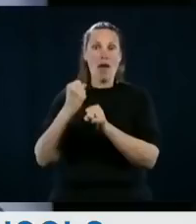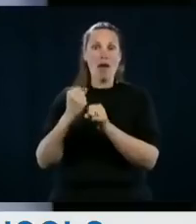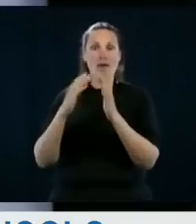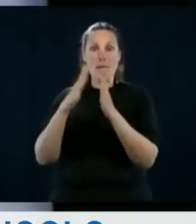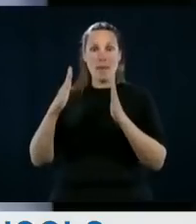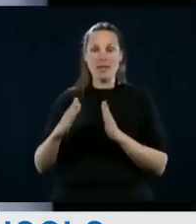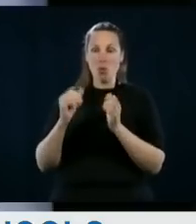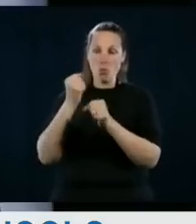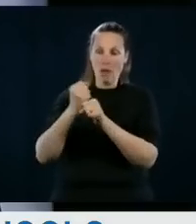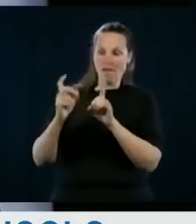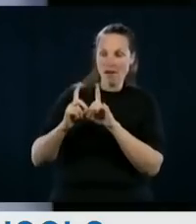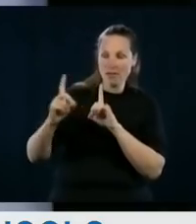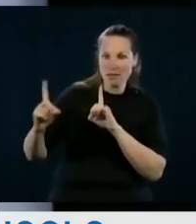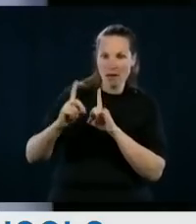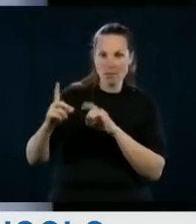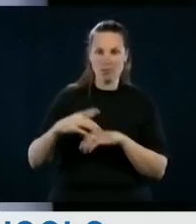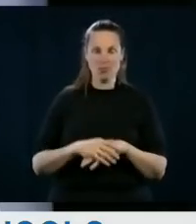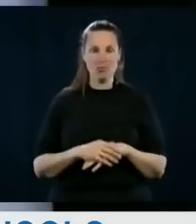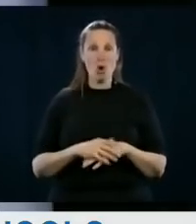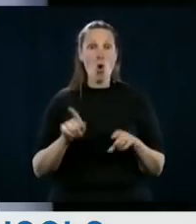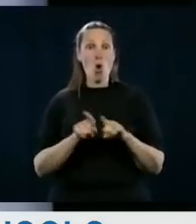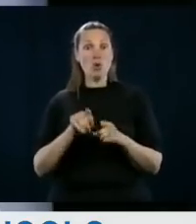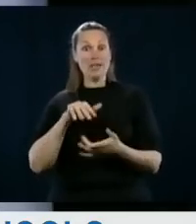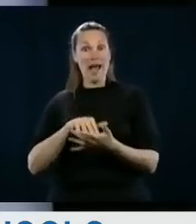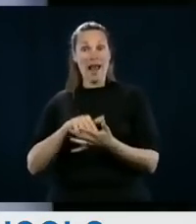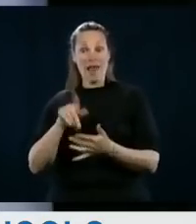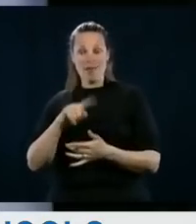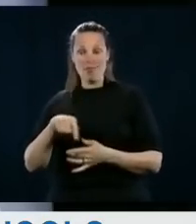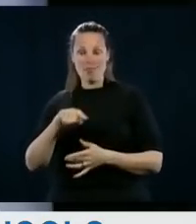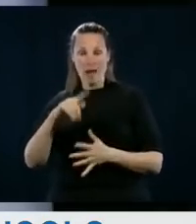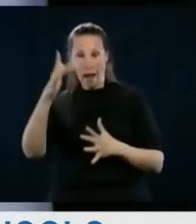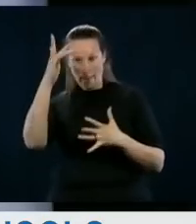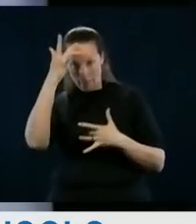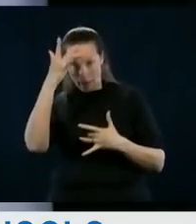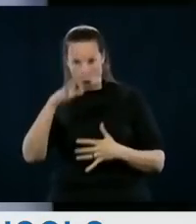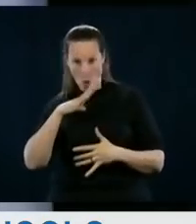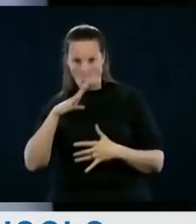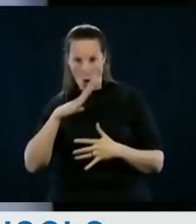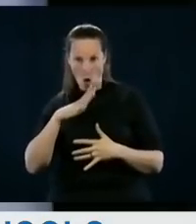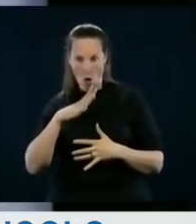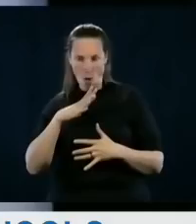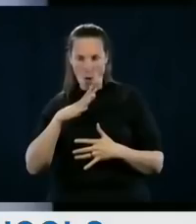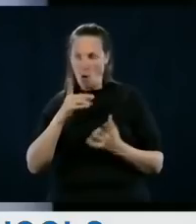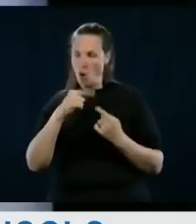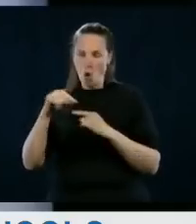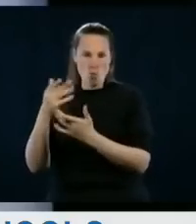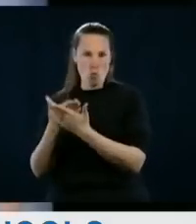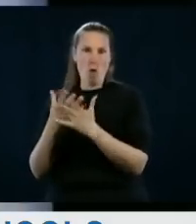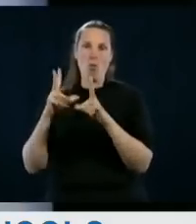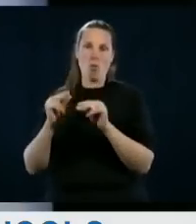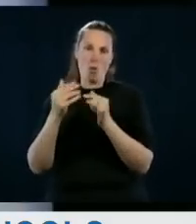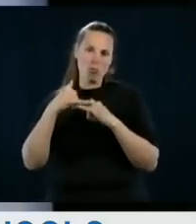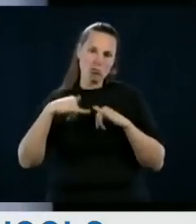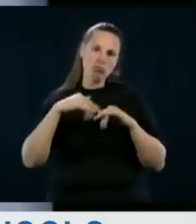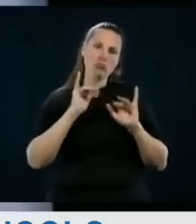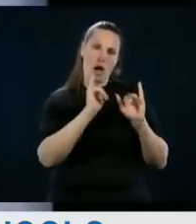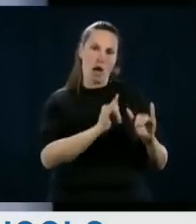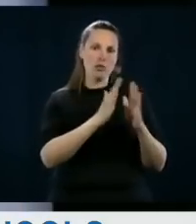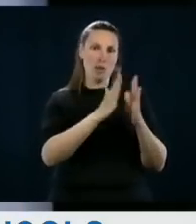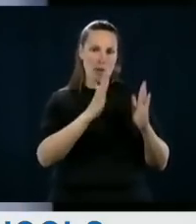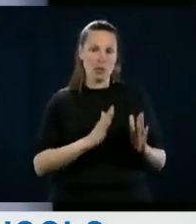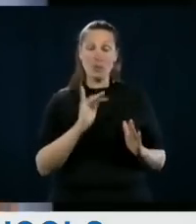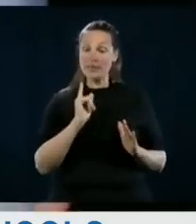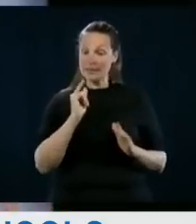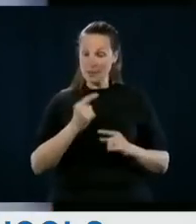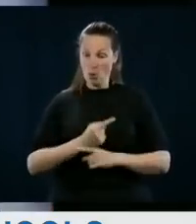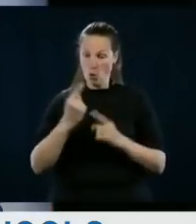They can work from home, and those students that have a medical condition that also is an impediment are asked